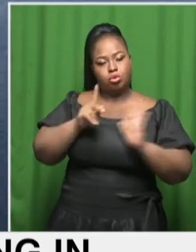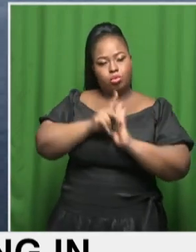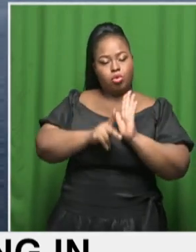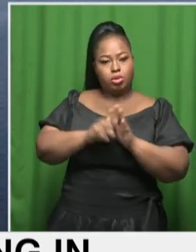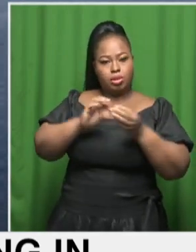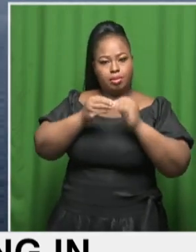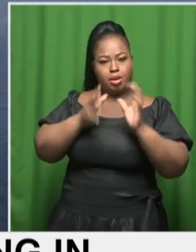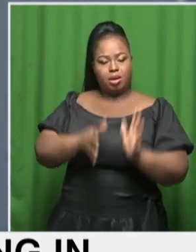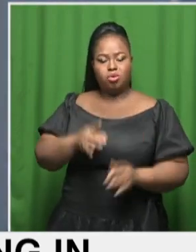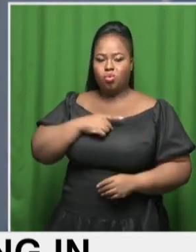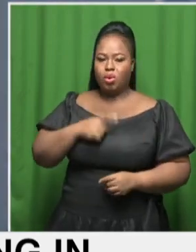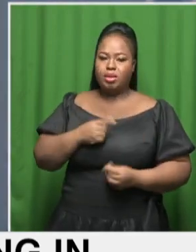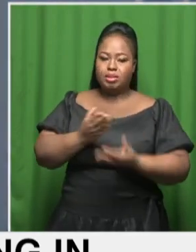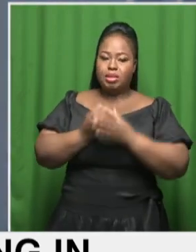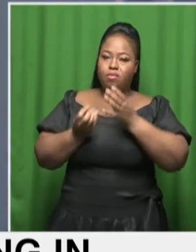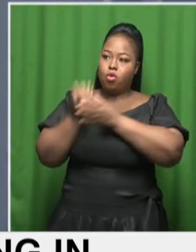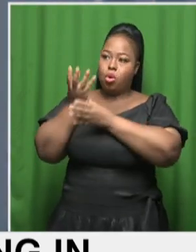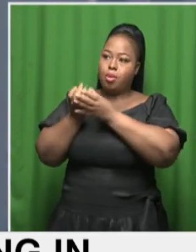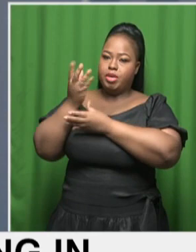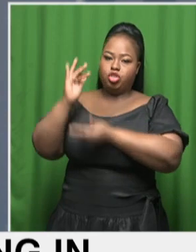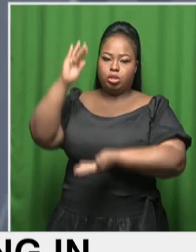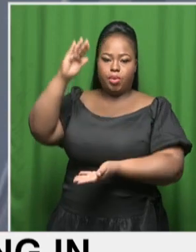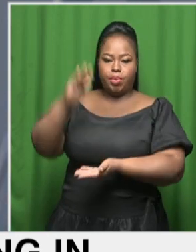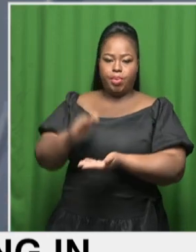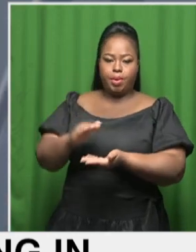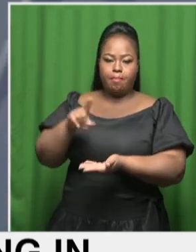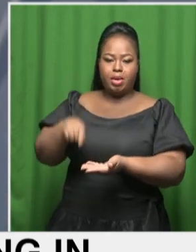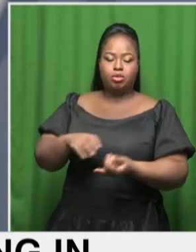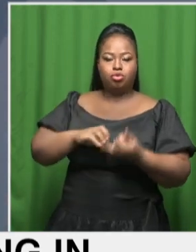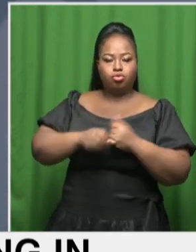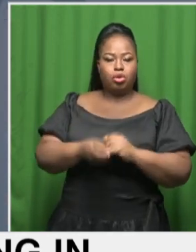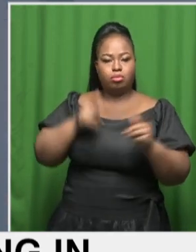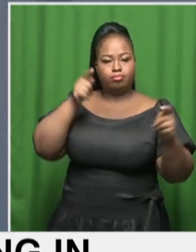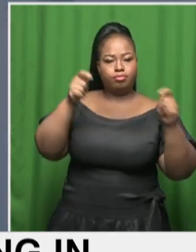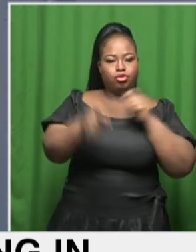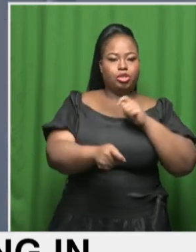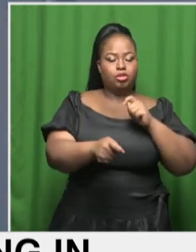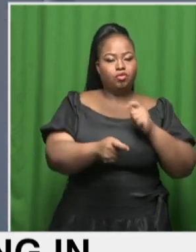further cuts in emissions amid a transition to greener emissions.